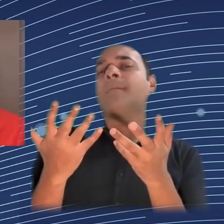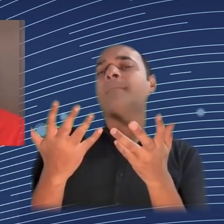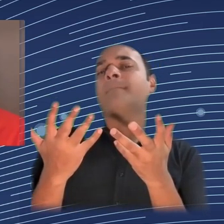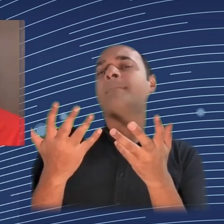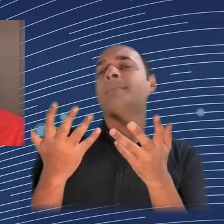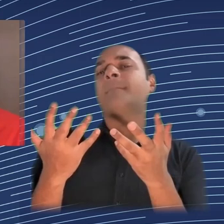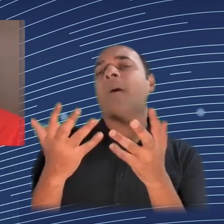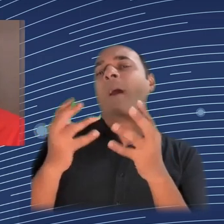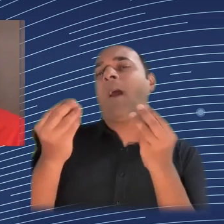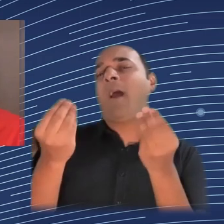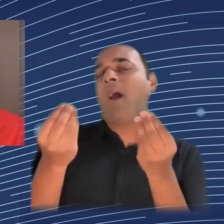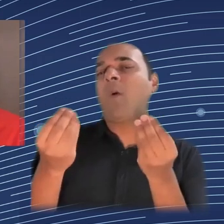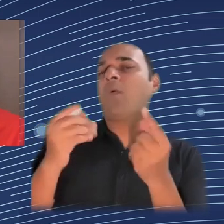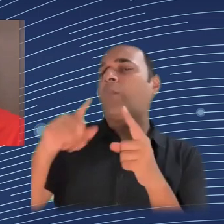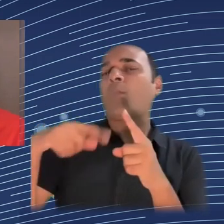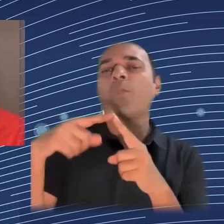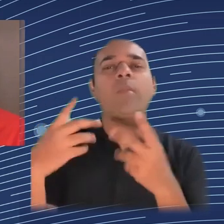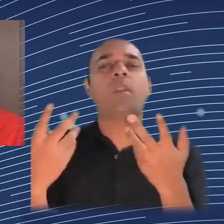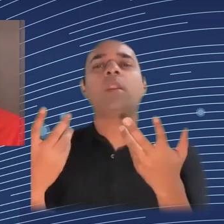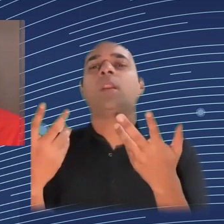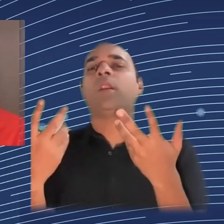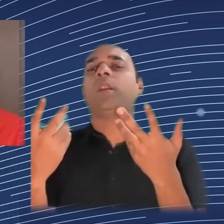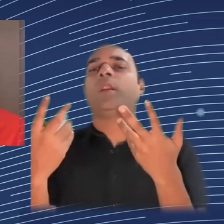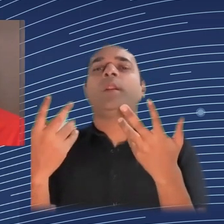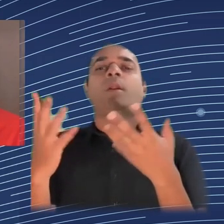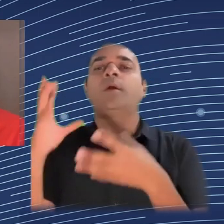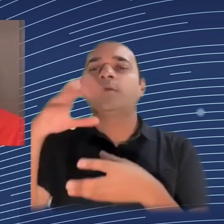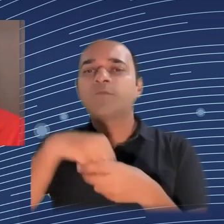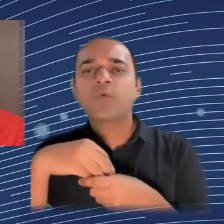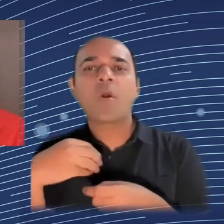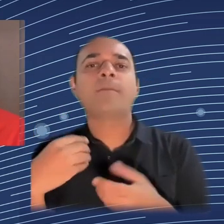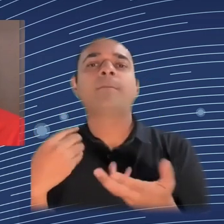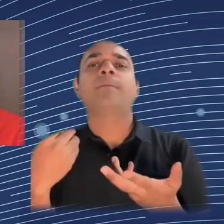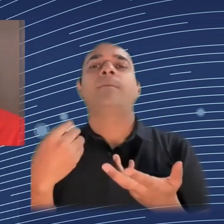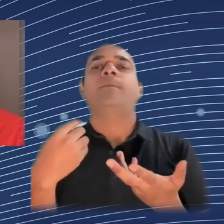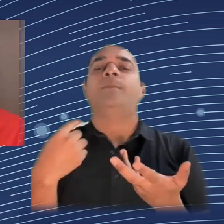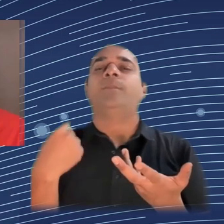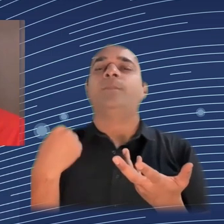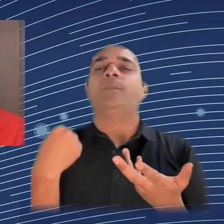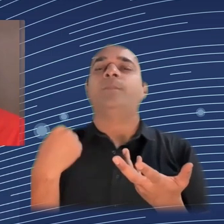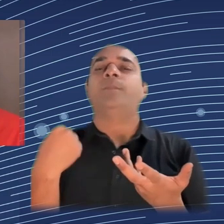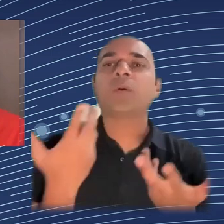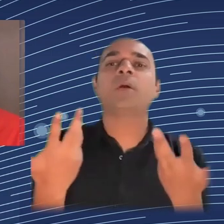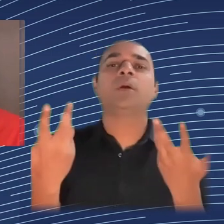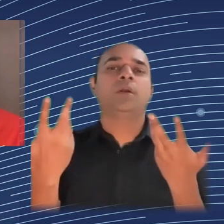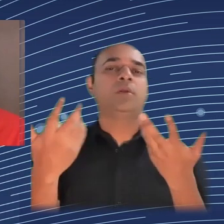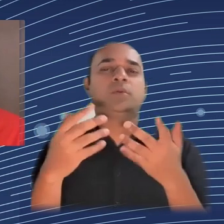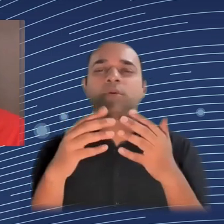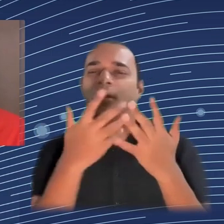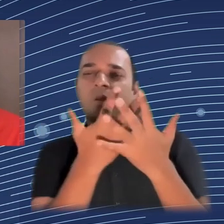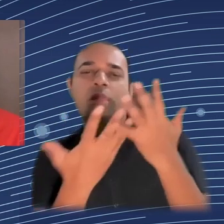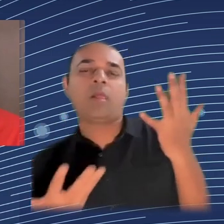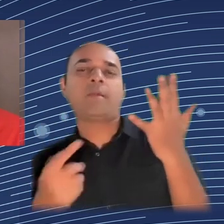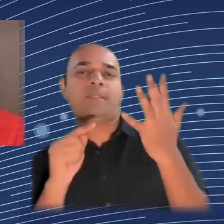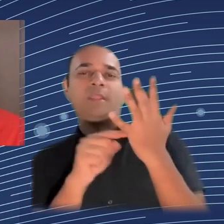become reality. In order to achieve a good co-design approach, what would be the one thing that